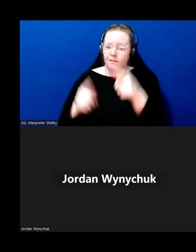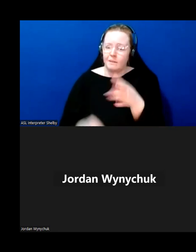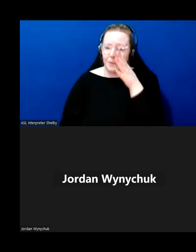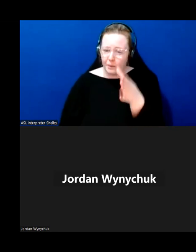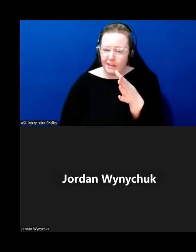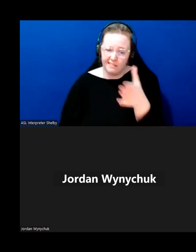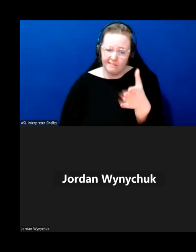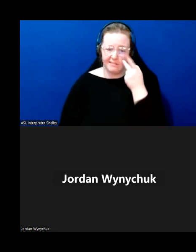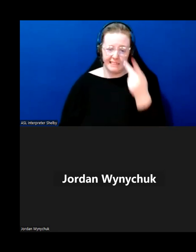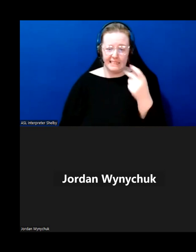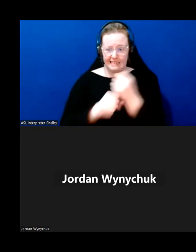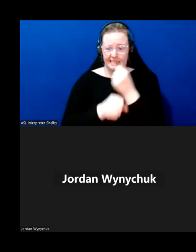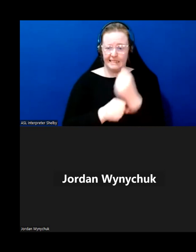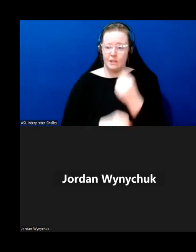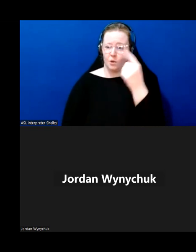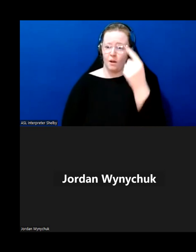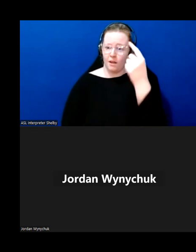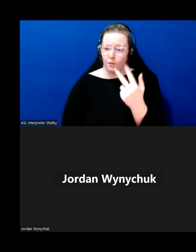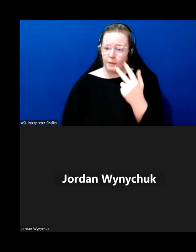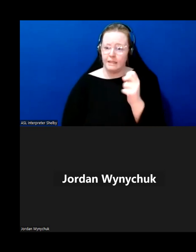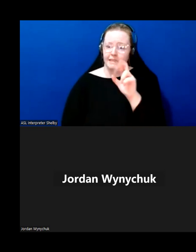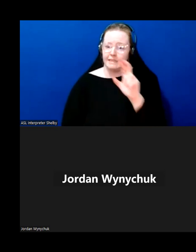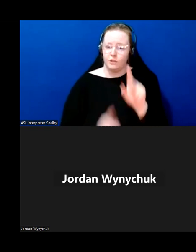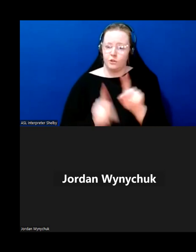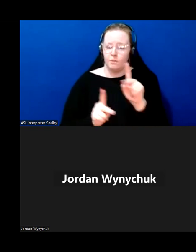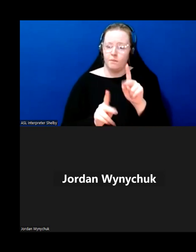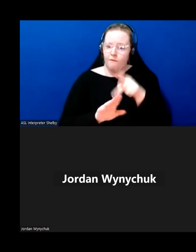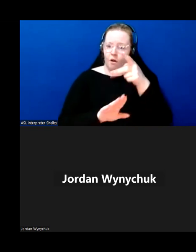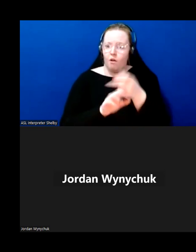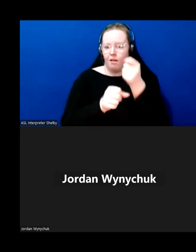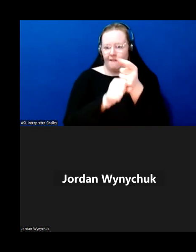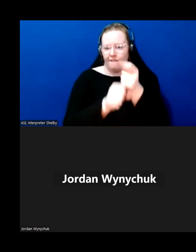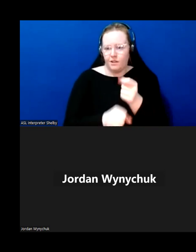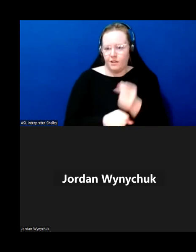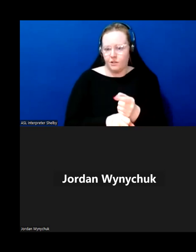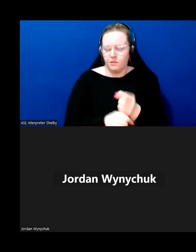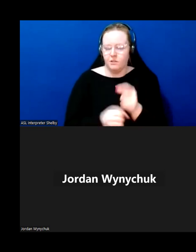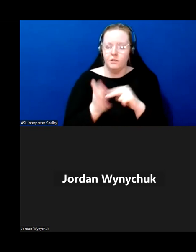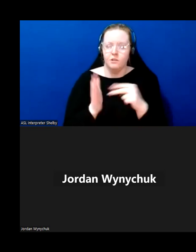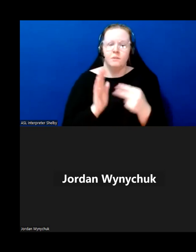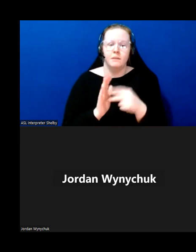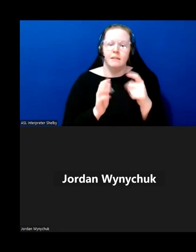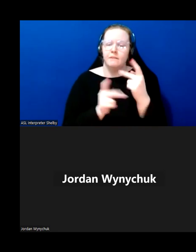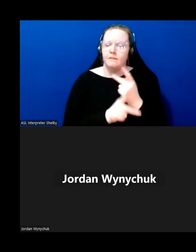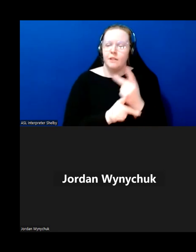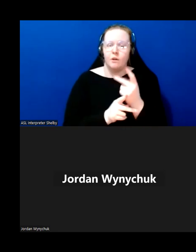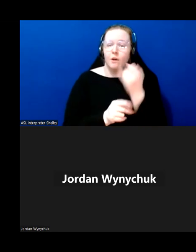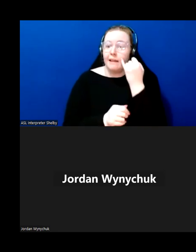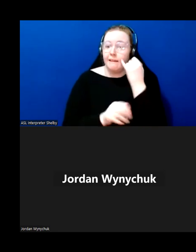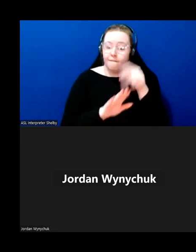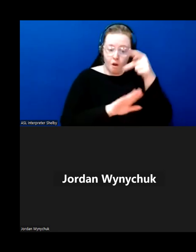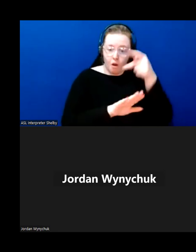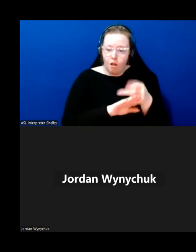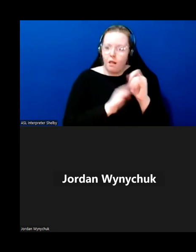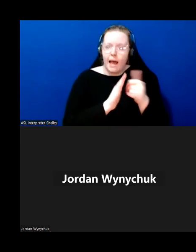seniors fall every year what we need to do is uh is is really try and um get you off the floor as quick as possible